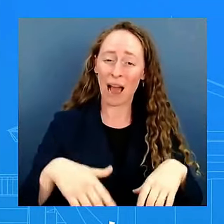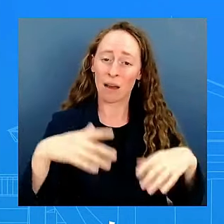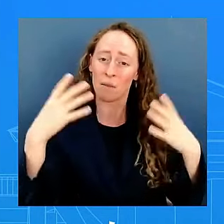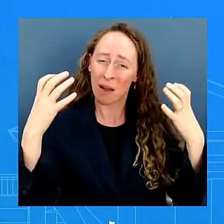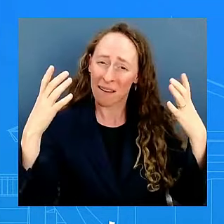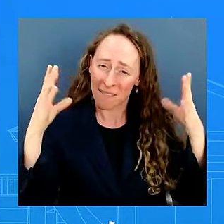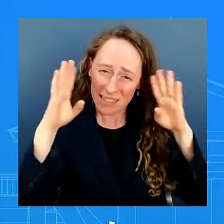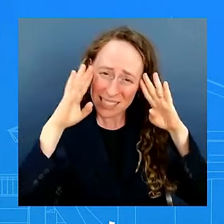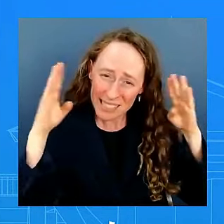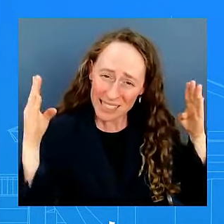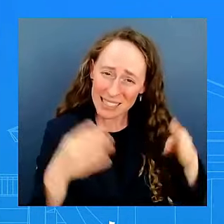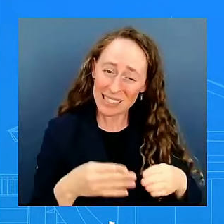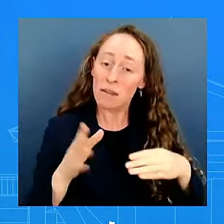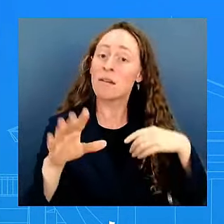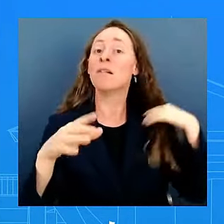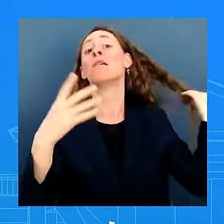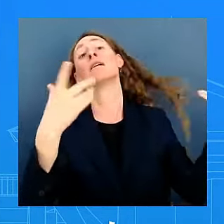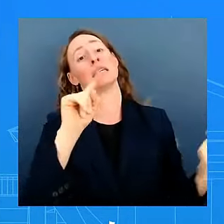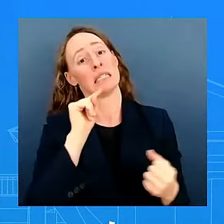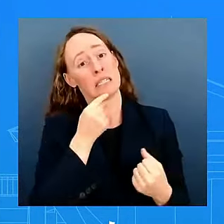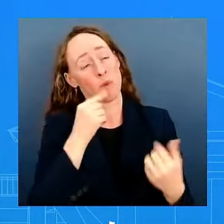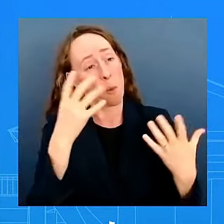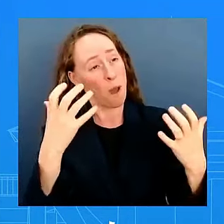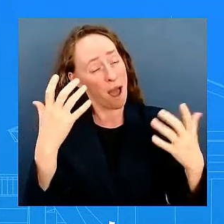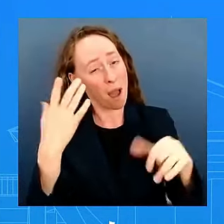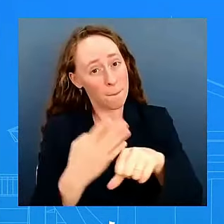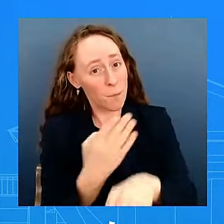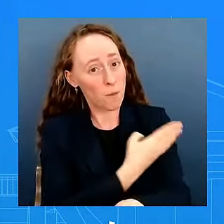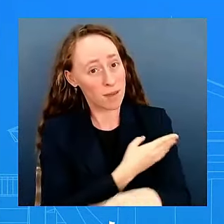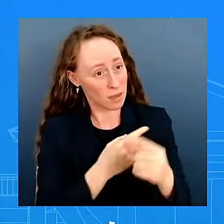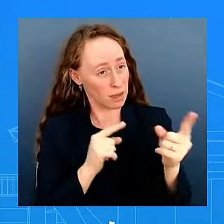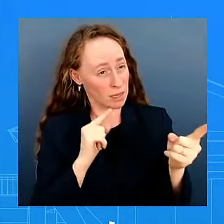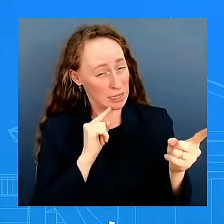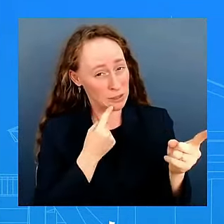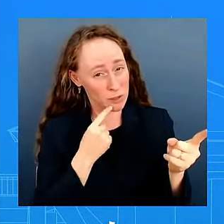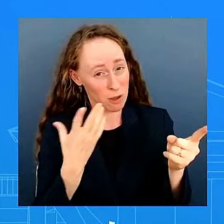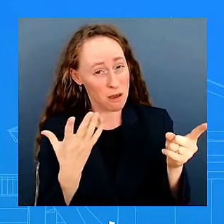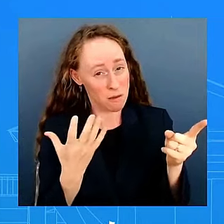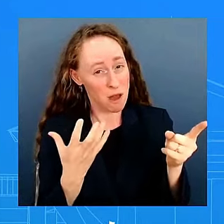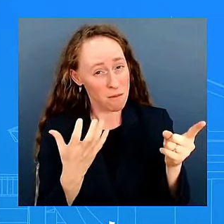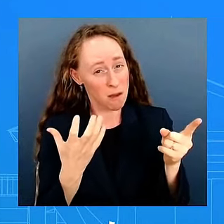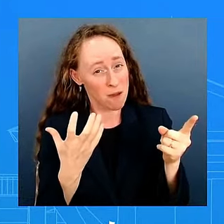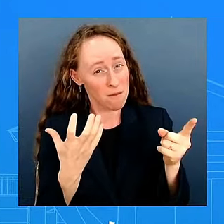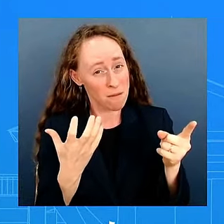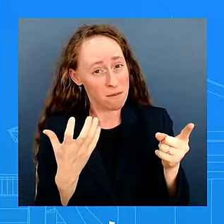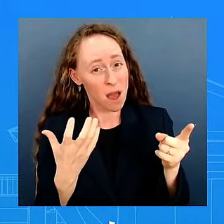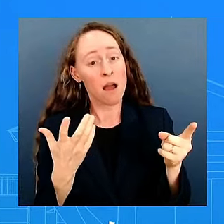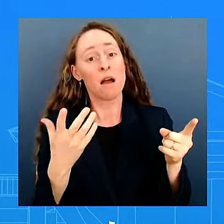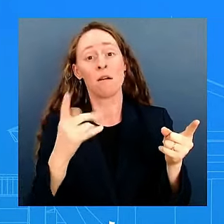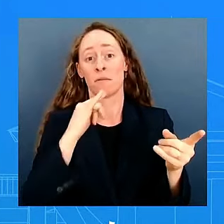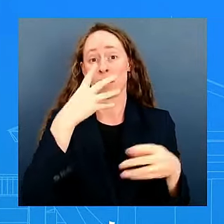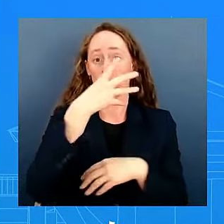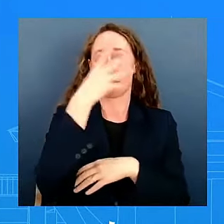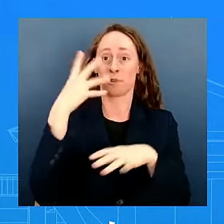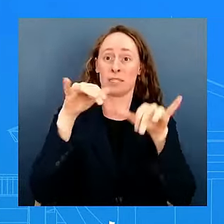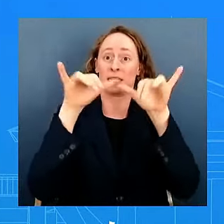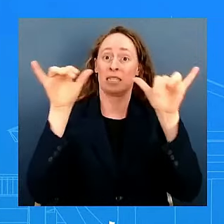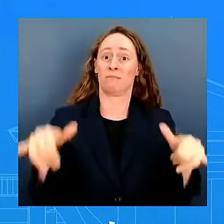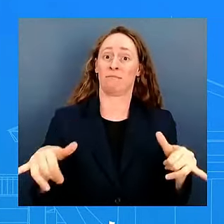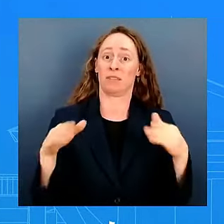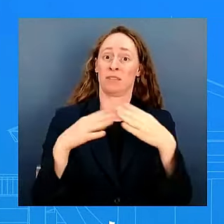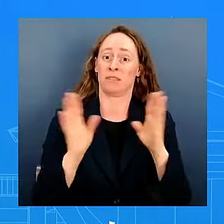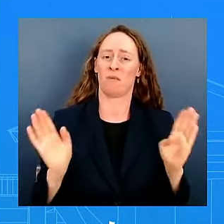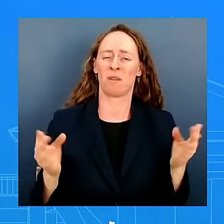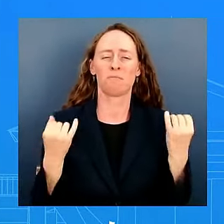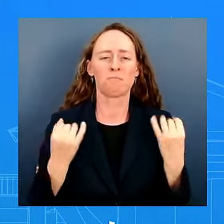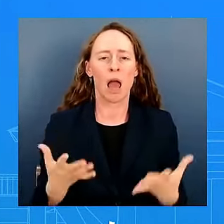about this issue they truly cared about fixing an immigration system that has been broken for decades they would get back to the